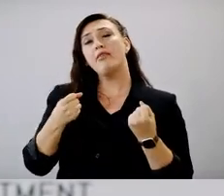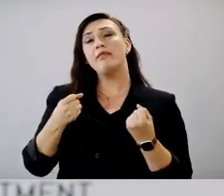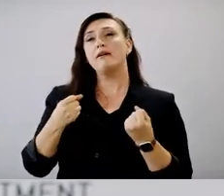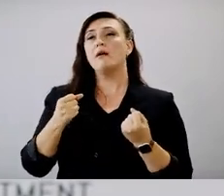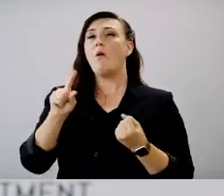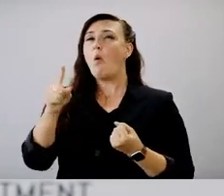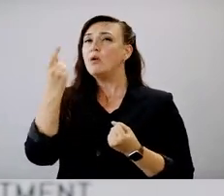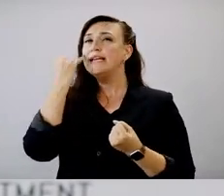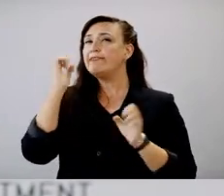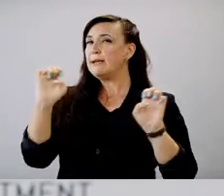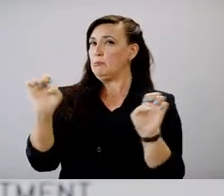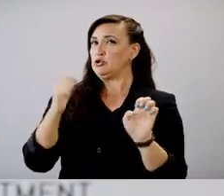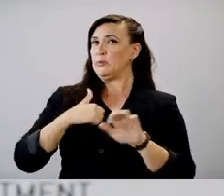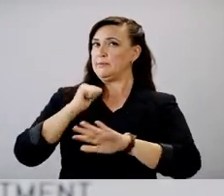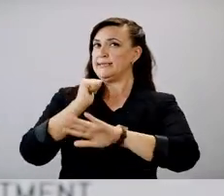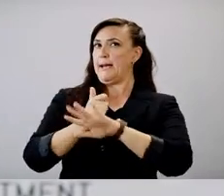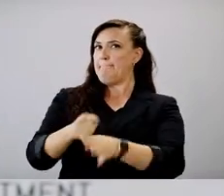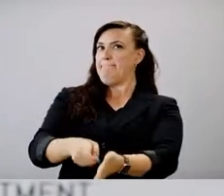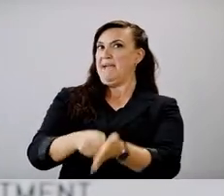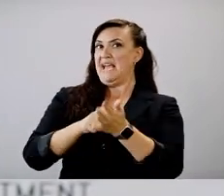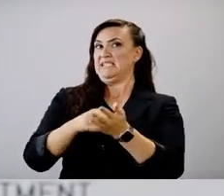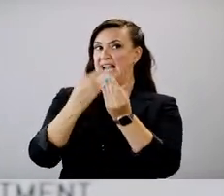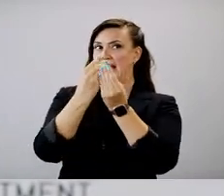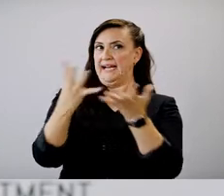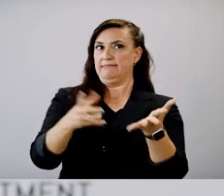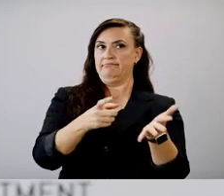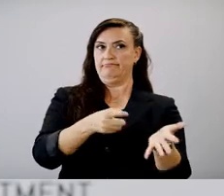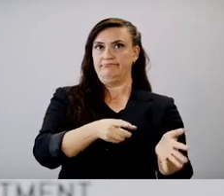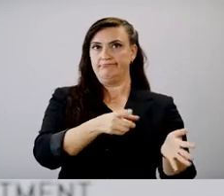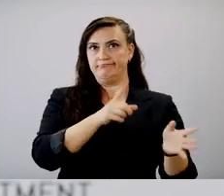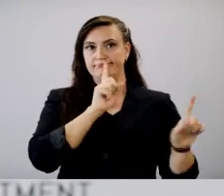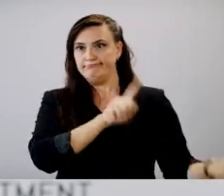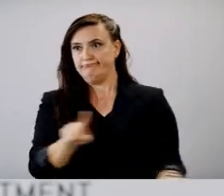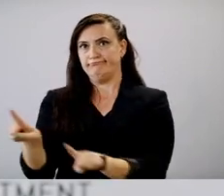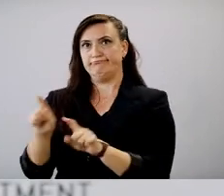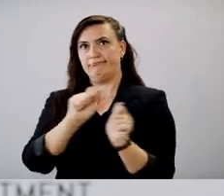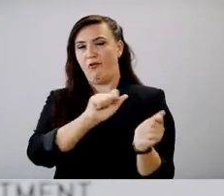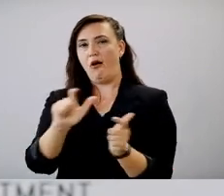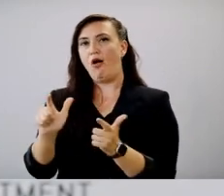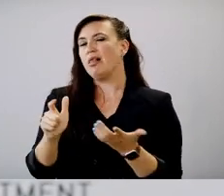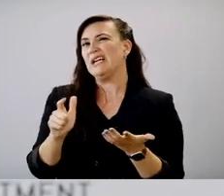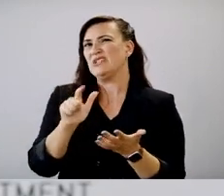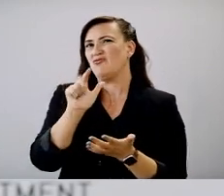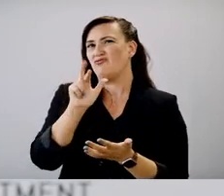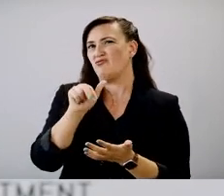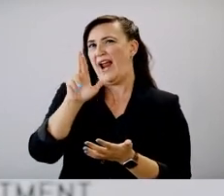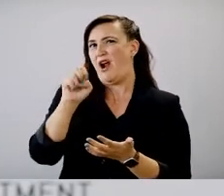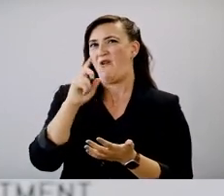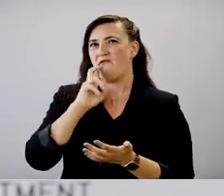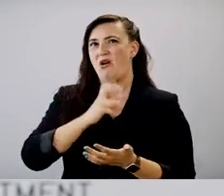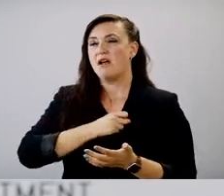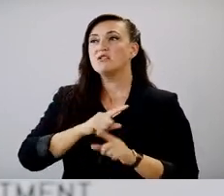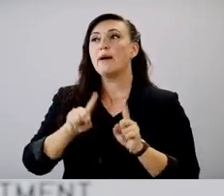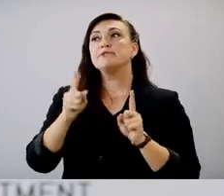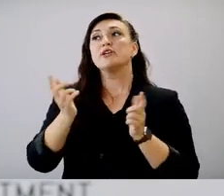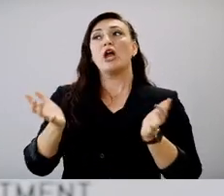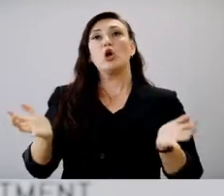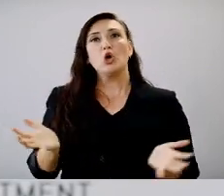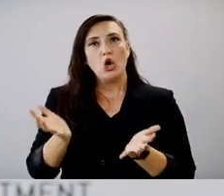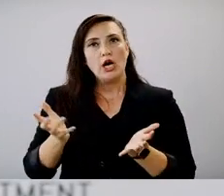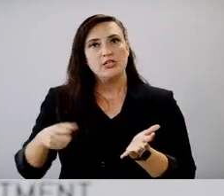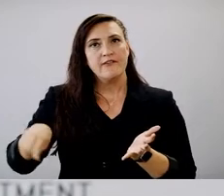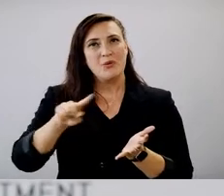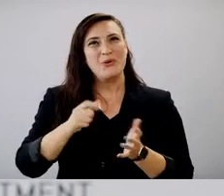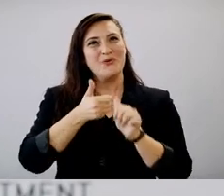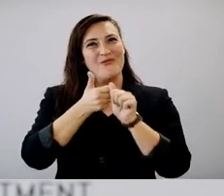emergencies and stuff to potentially issue mandates. Um, so I would just encourage everybody to follow the public health guidance. It works.